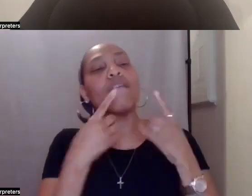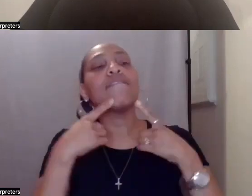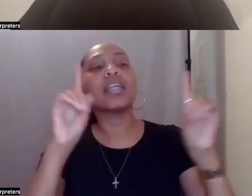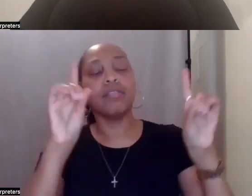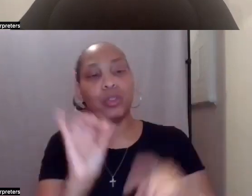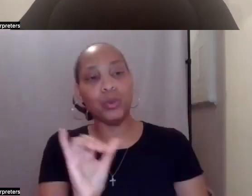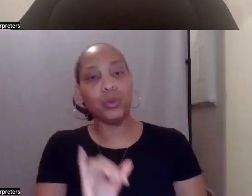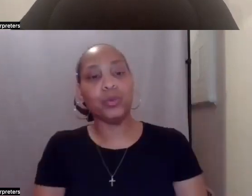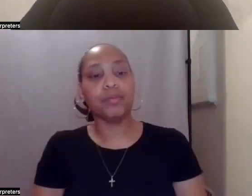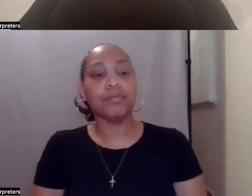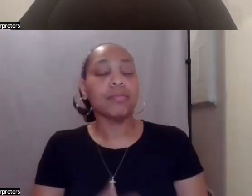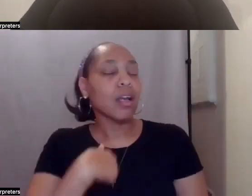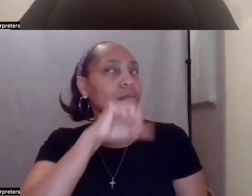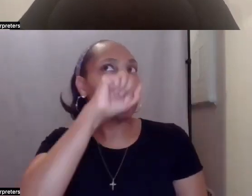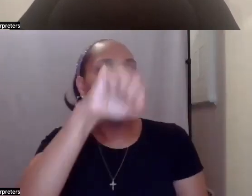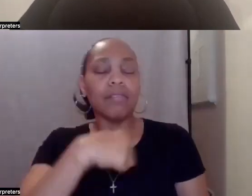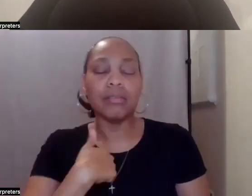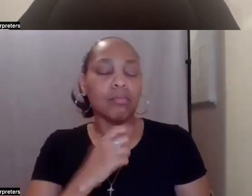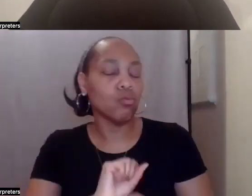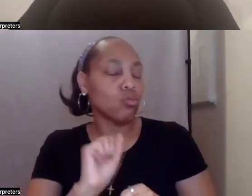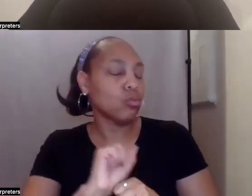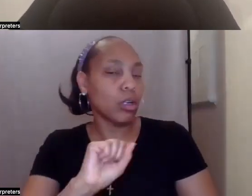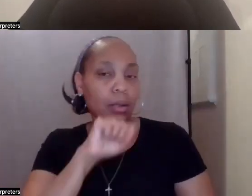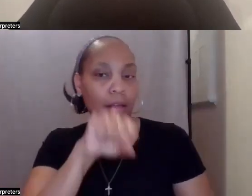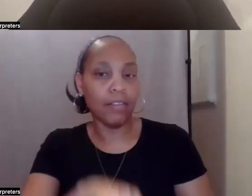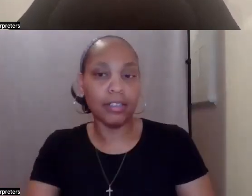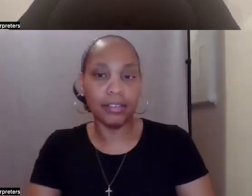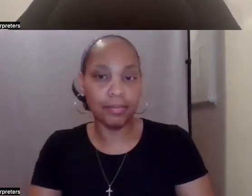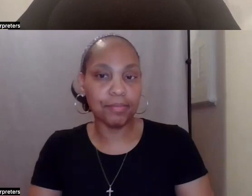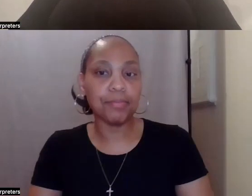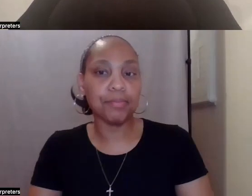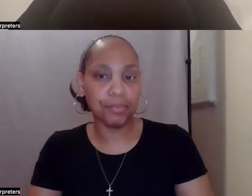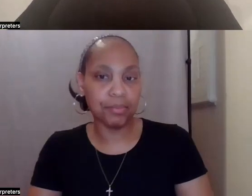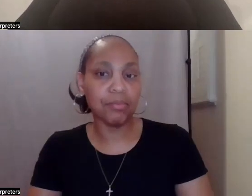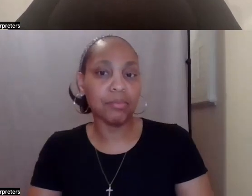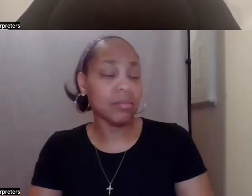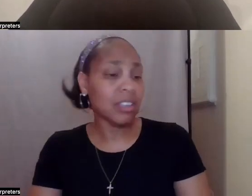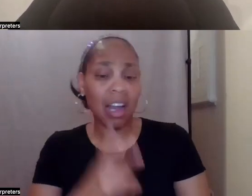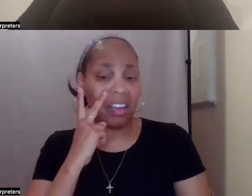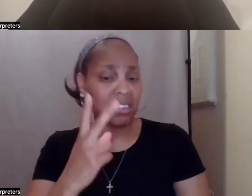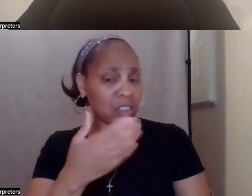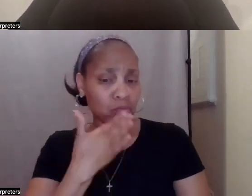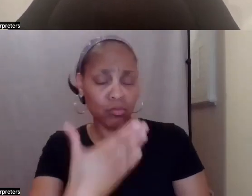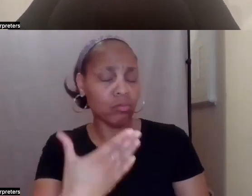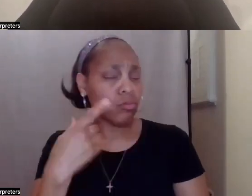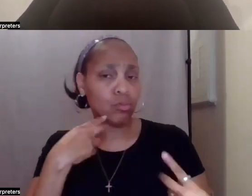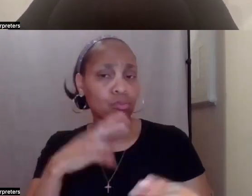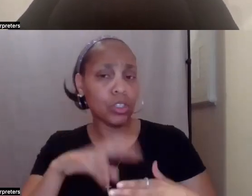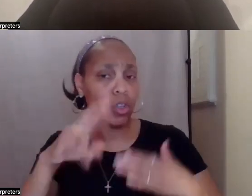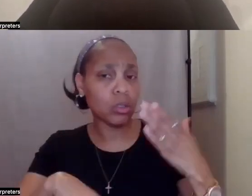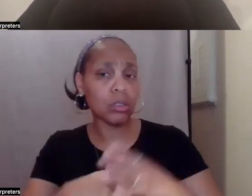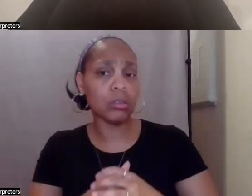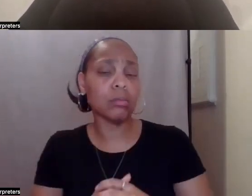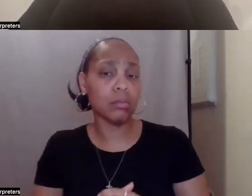I, I'm loving it, you know, doing the work and I've seen, I've seen great results with it. Again, you know,